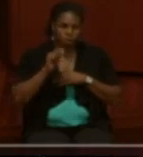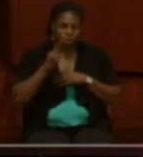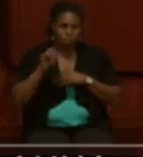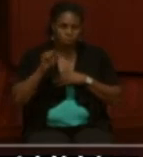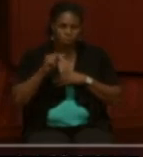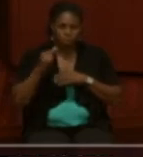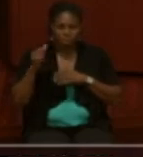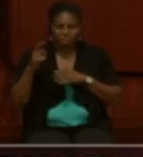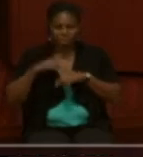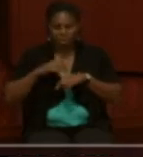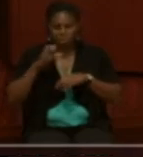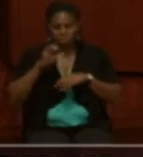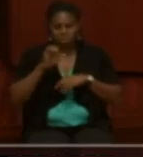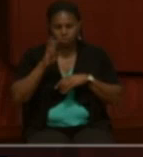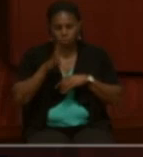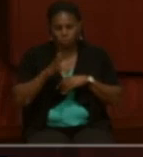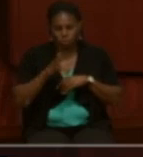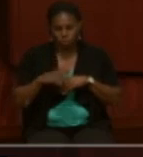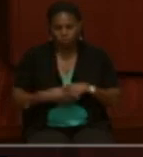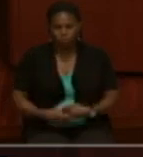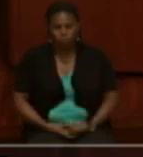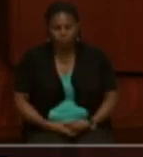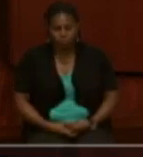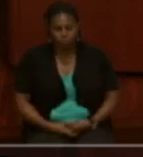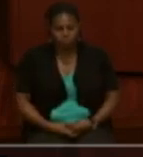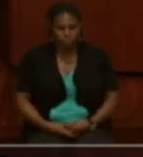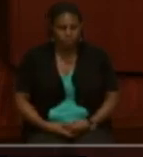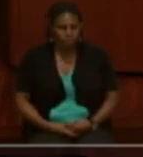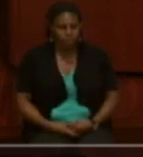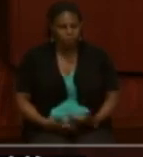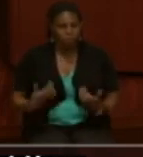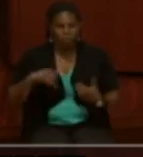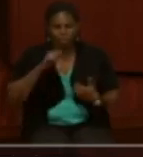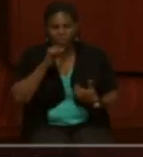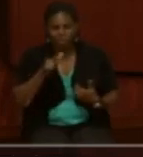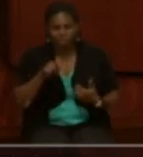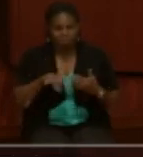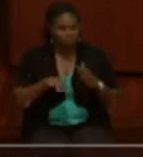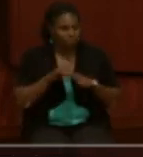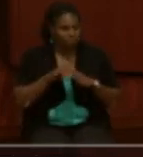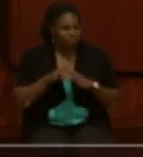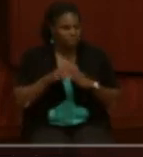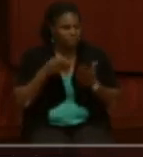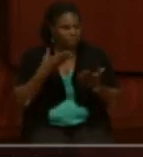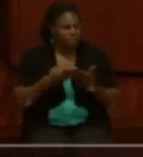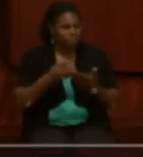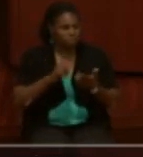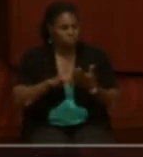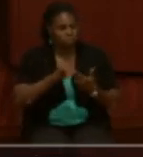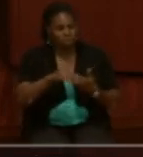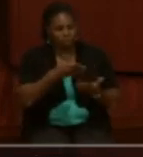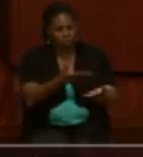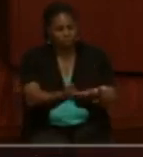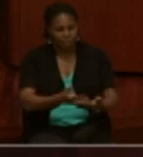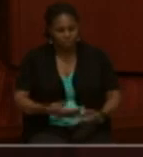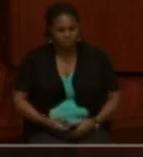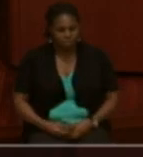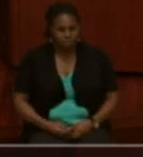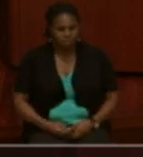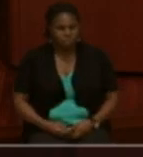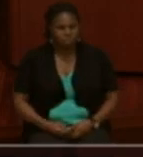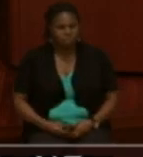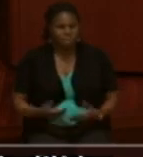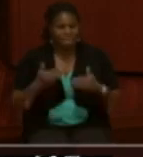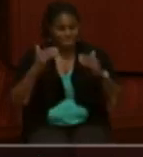We have found no evidence to that fact. Okay. Next question.